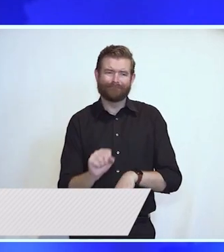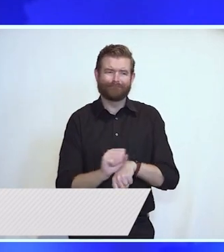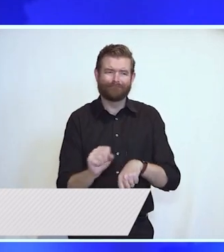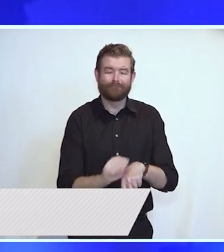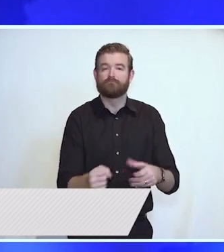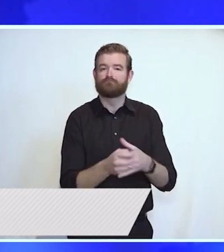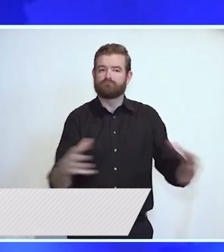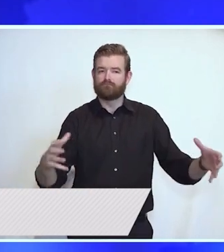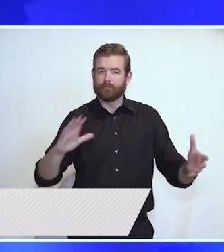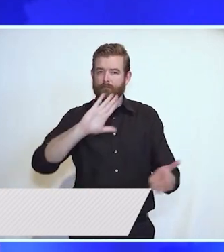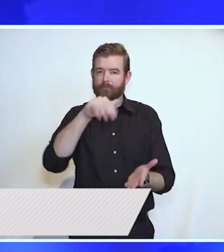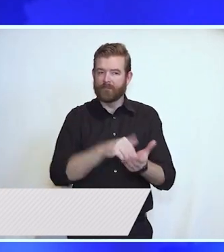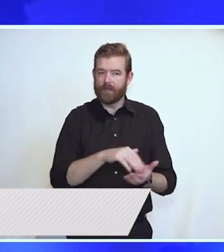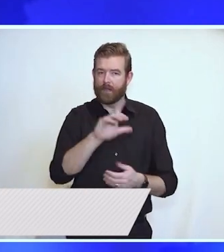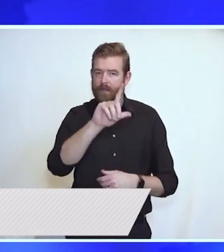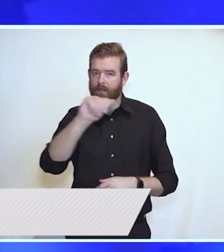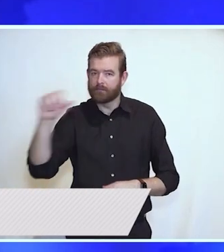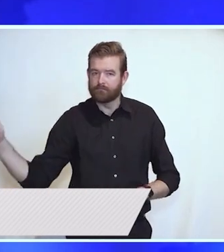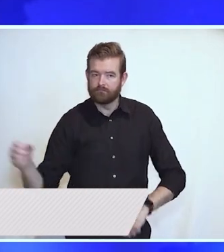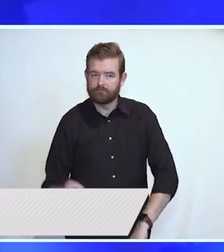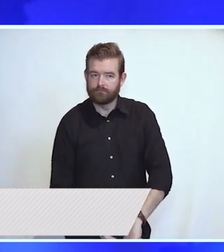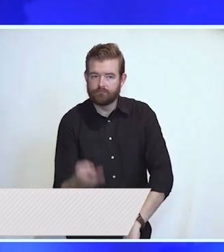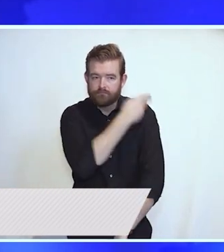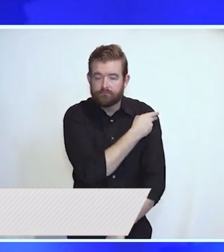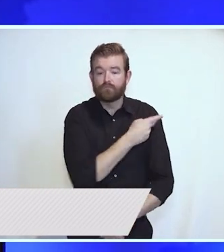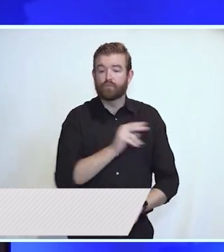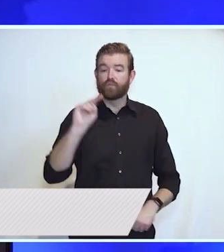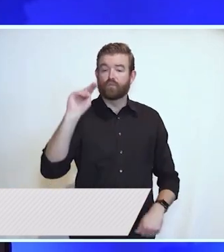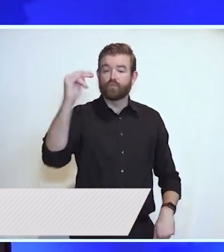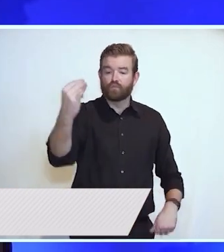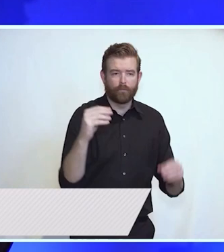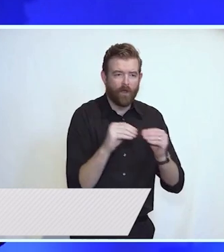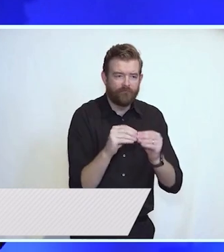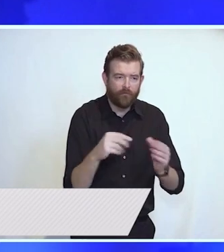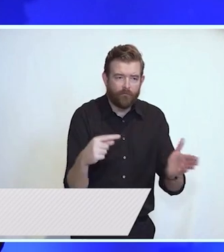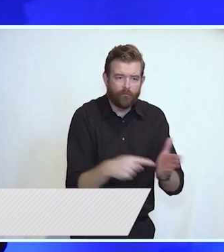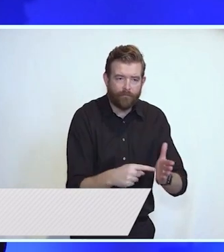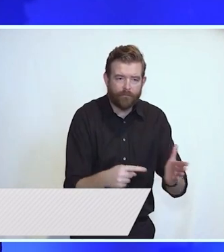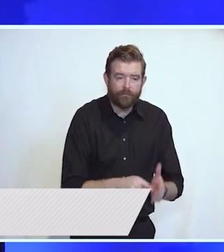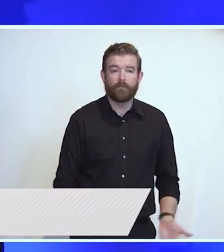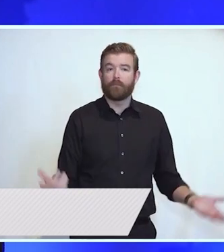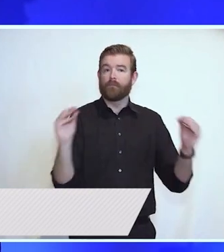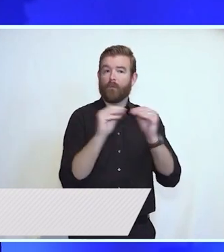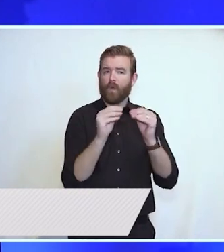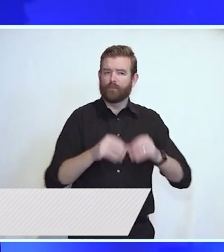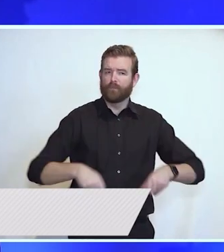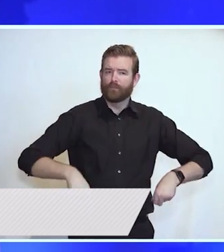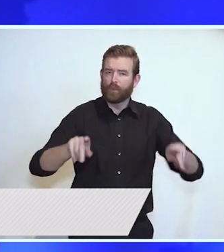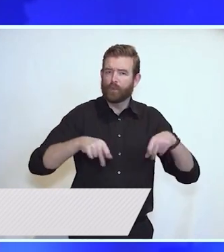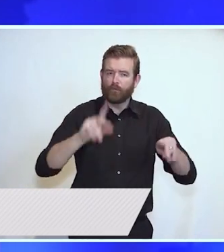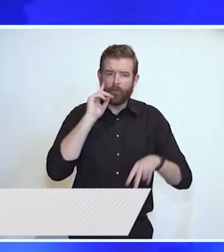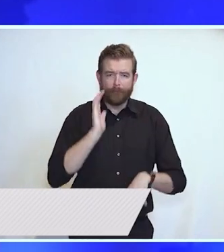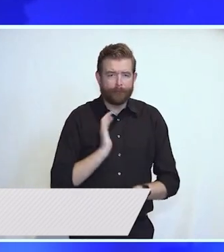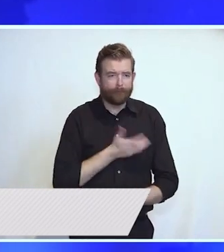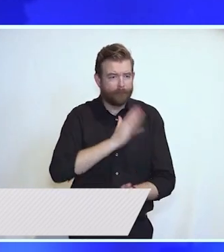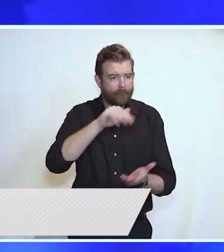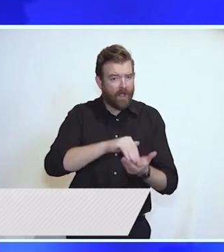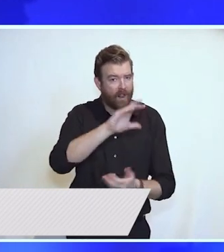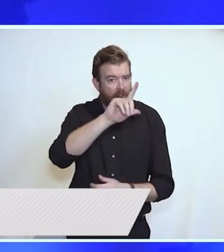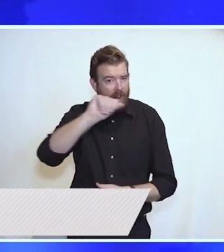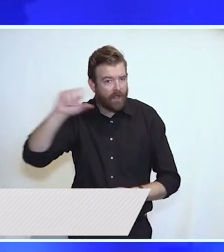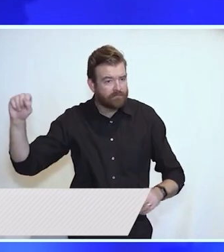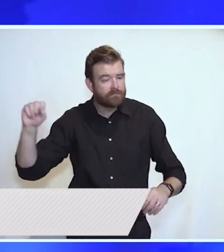and grow our middle class to make New Jersey more affordable to create opportunity for our middle class and our working families